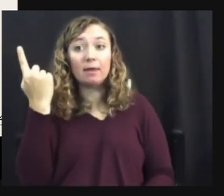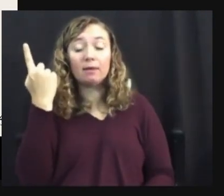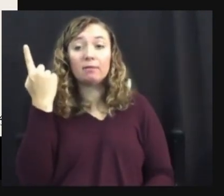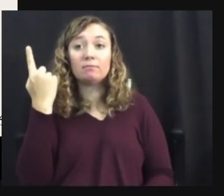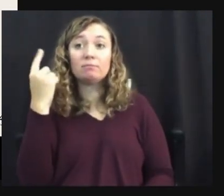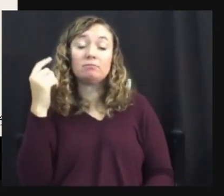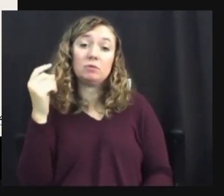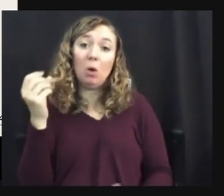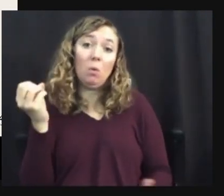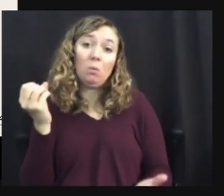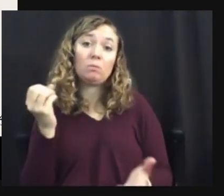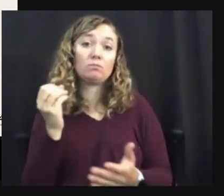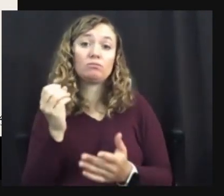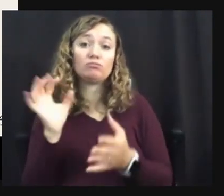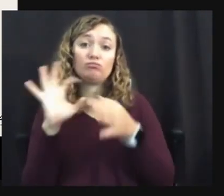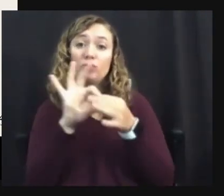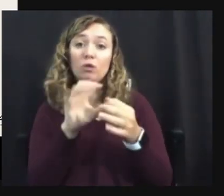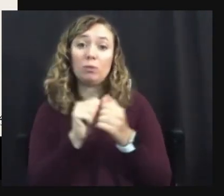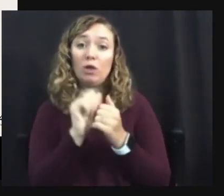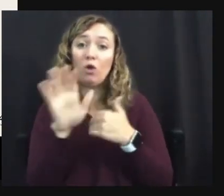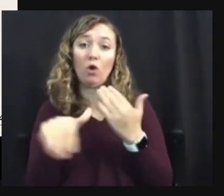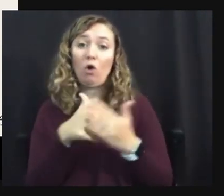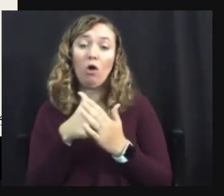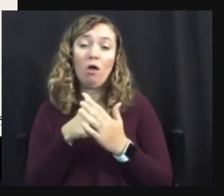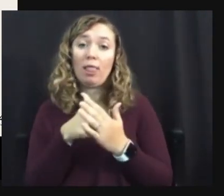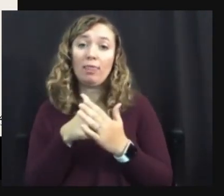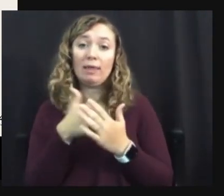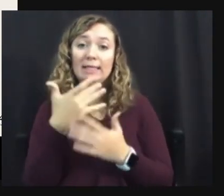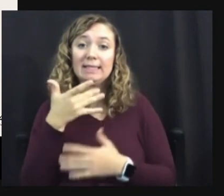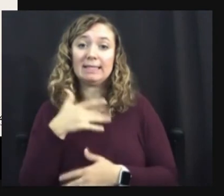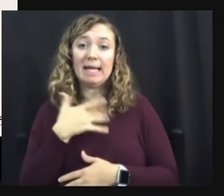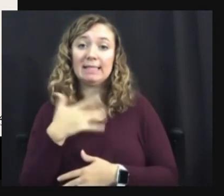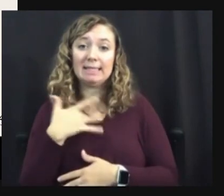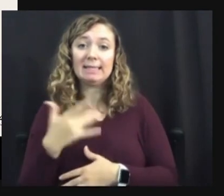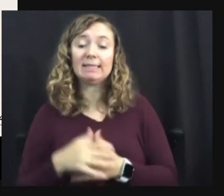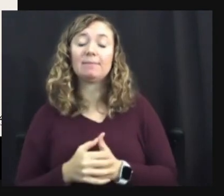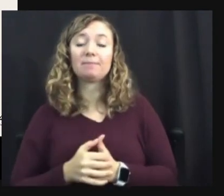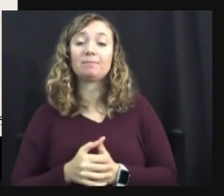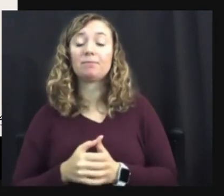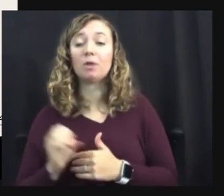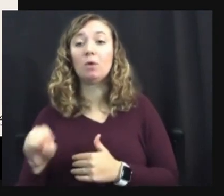So, um, so that's, that's what you would have there.